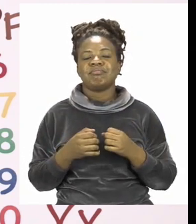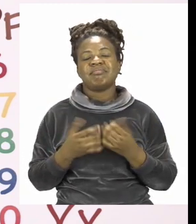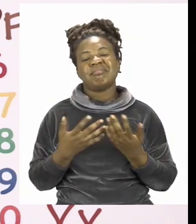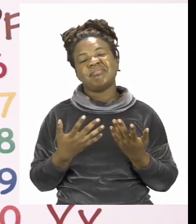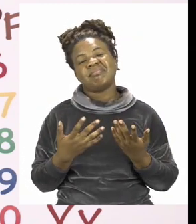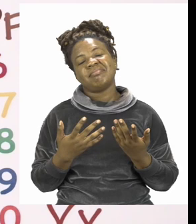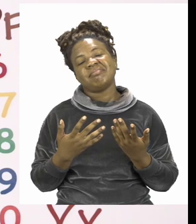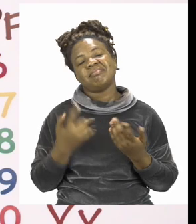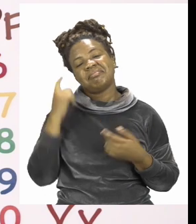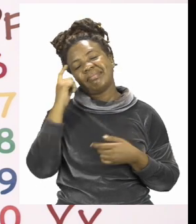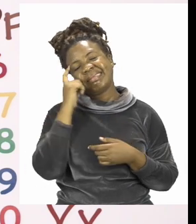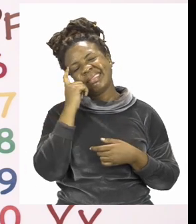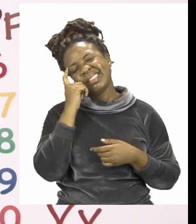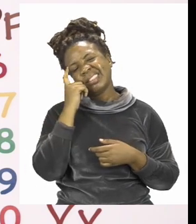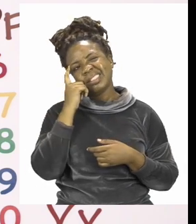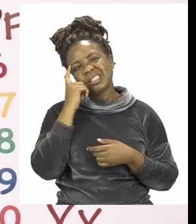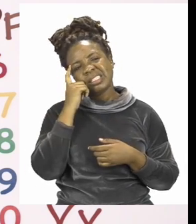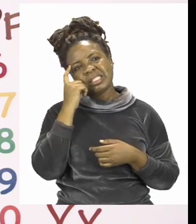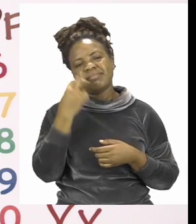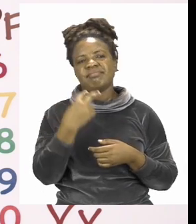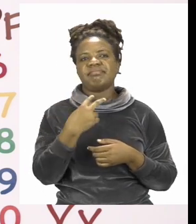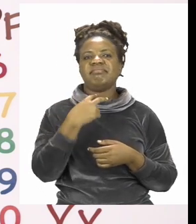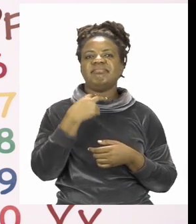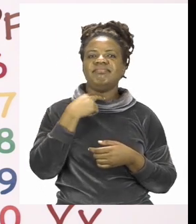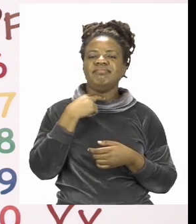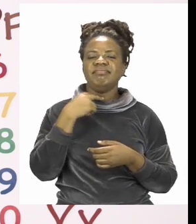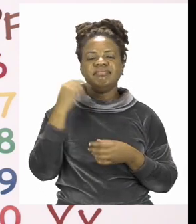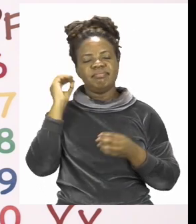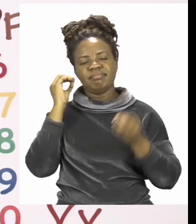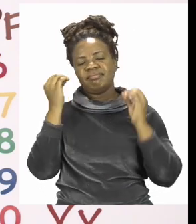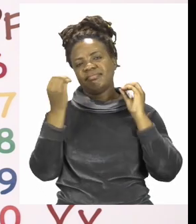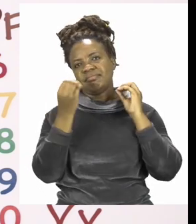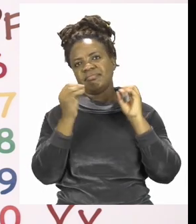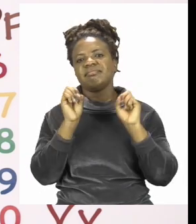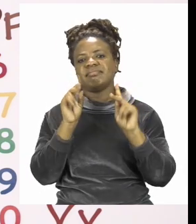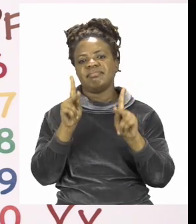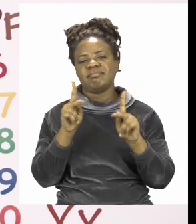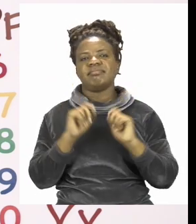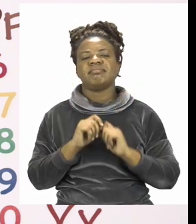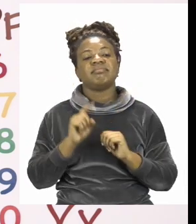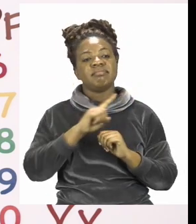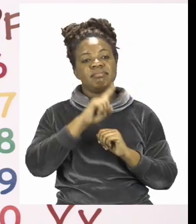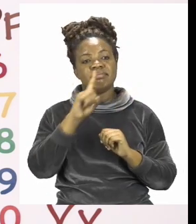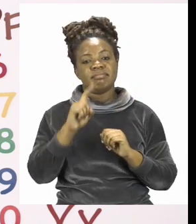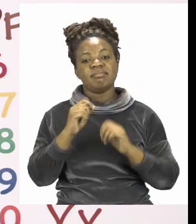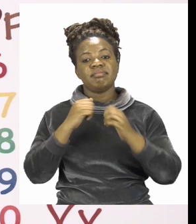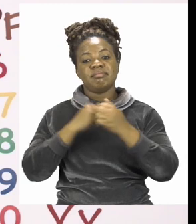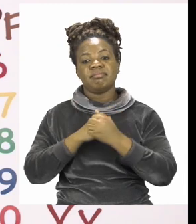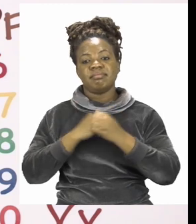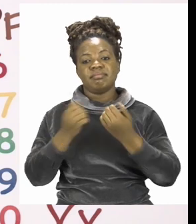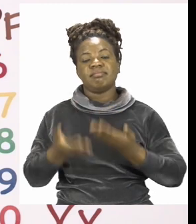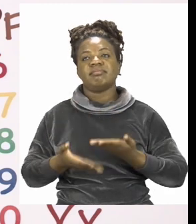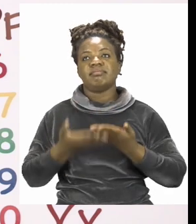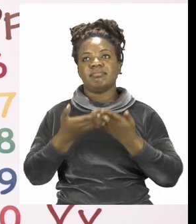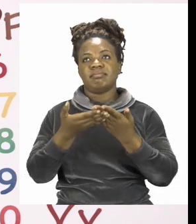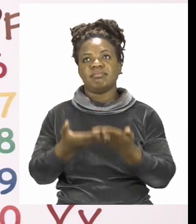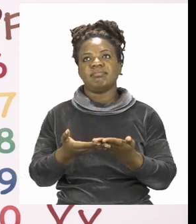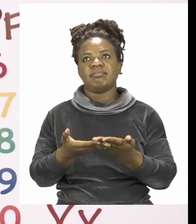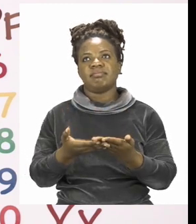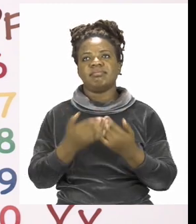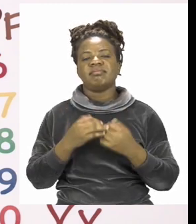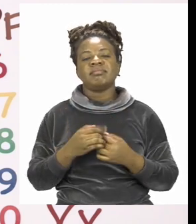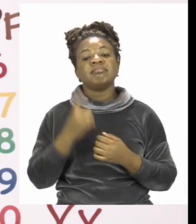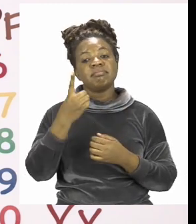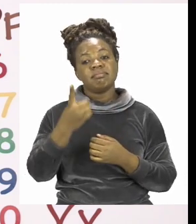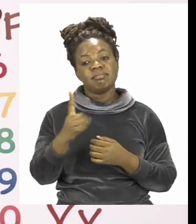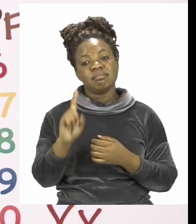what to do or you are confused, that's okay. You can always ask an adult for help. Just make sure that